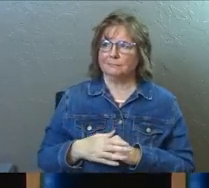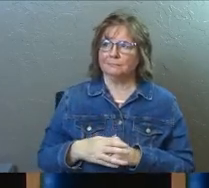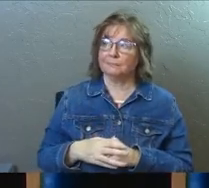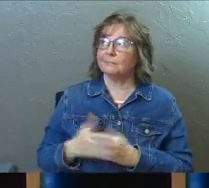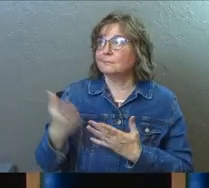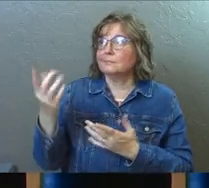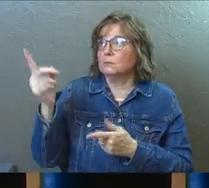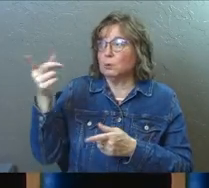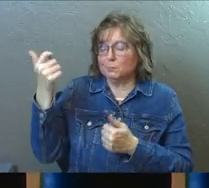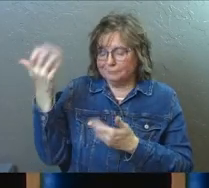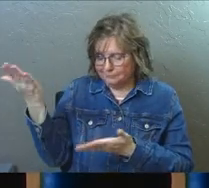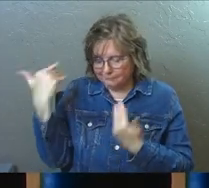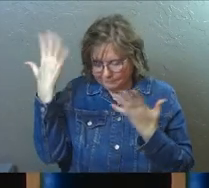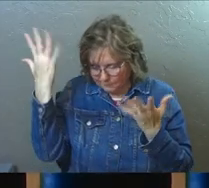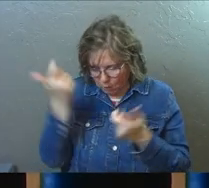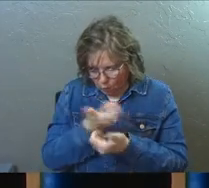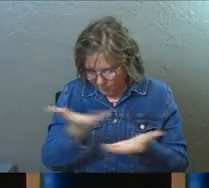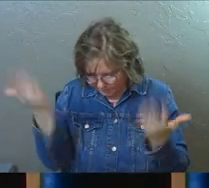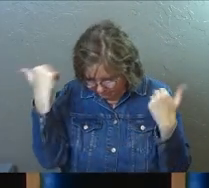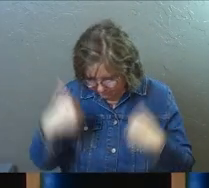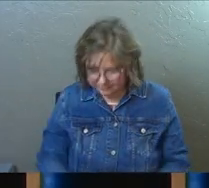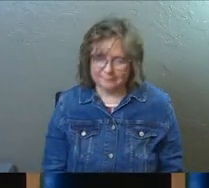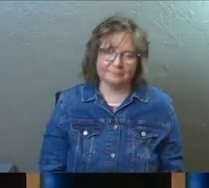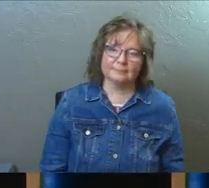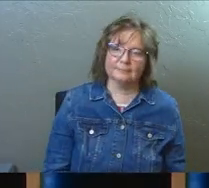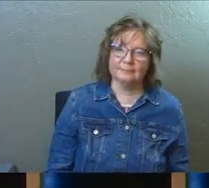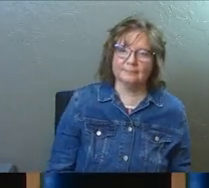blanche to God. Like, you just, you know, do it all, please.